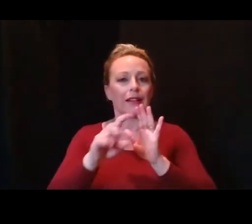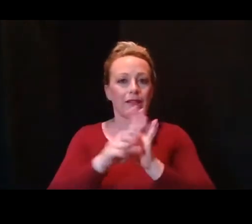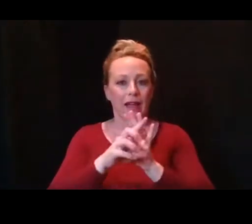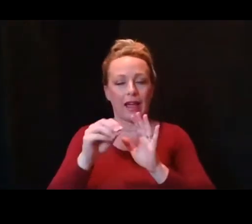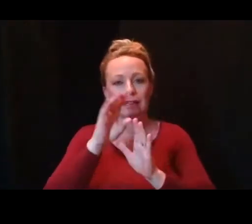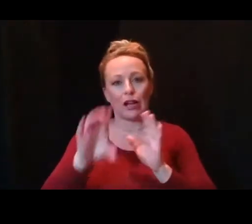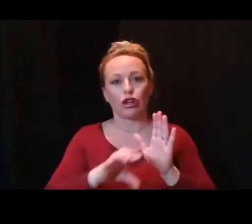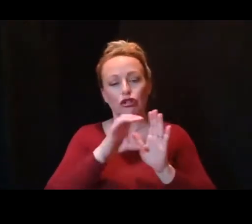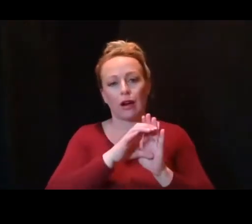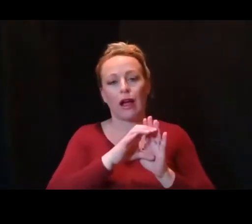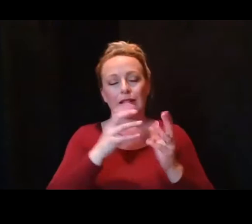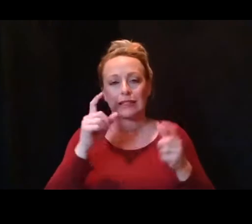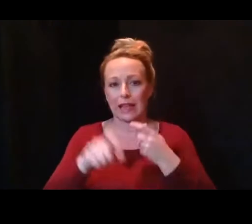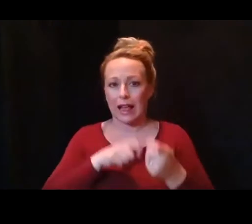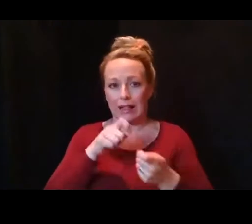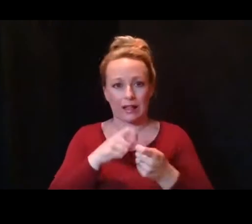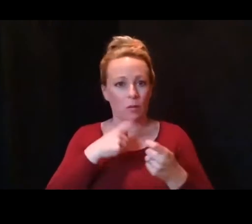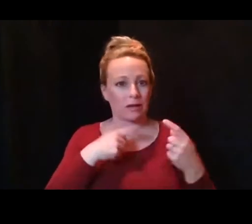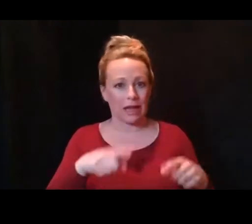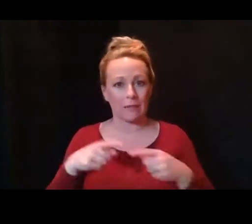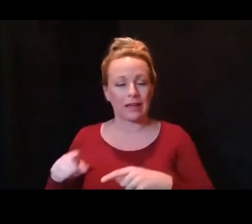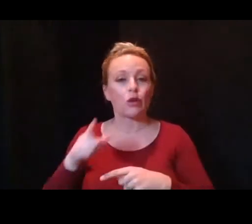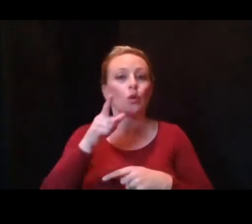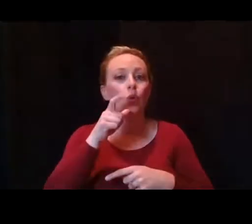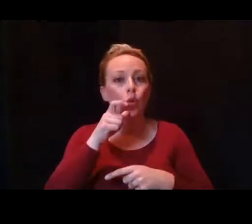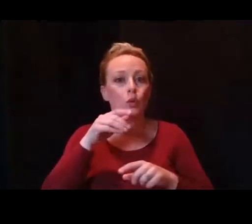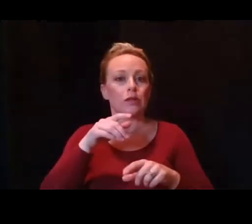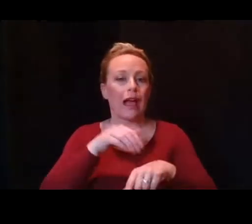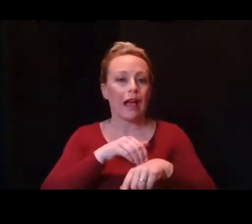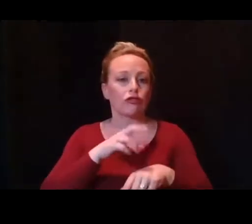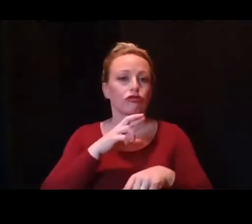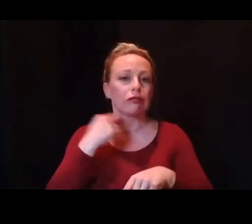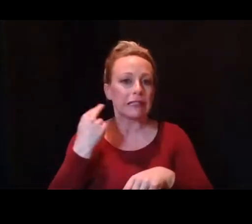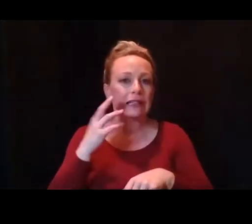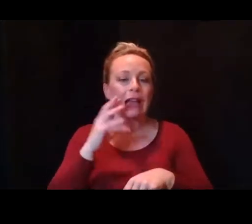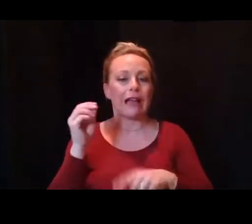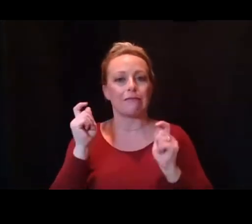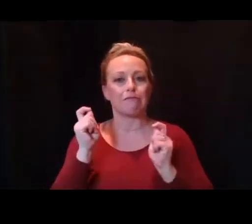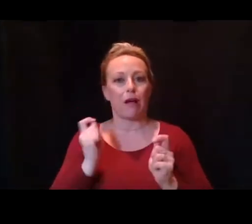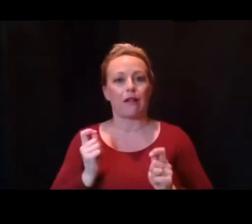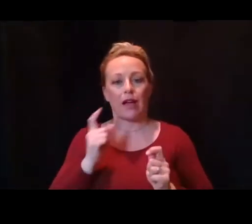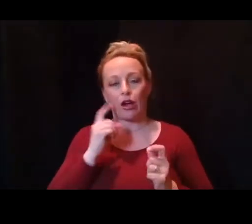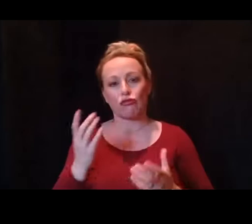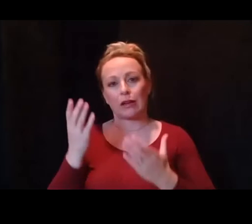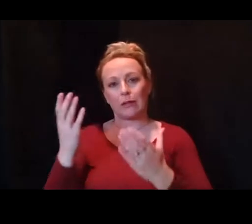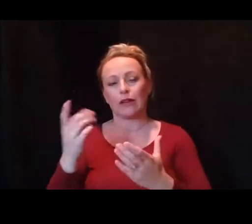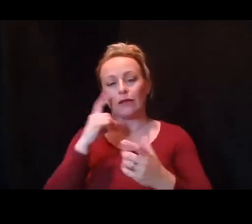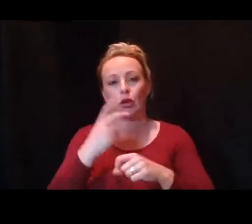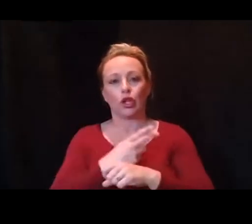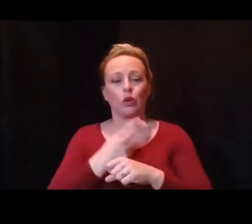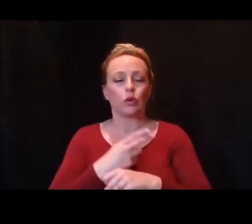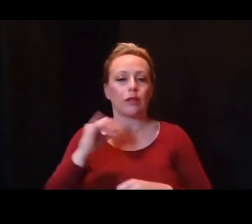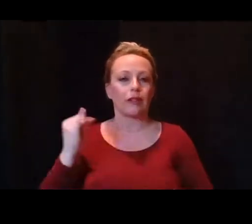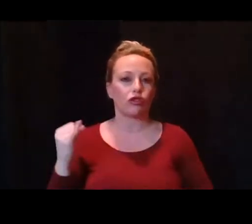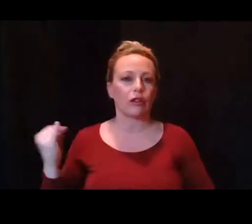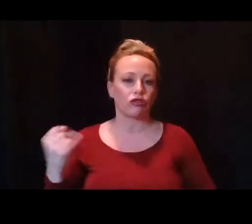exactly what's happening, who's at risk, and modify our recommendations for use of the J&J vaccine.